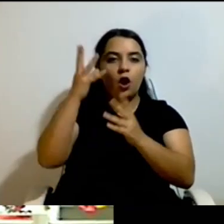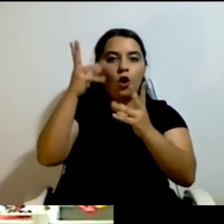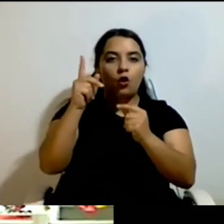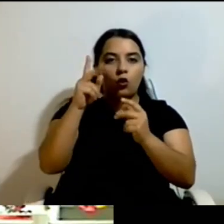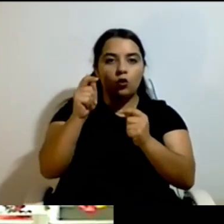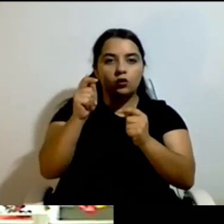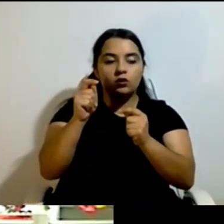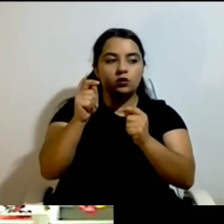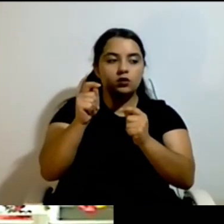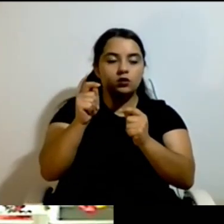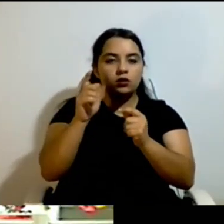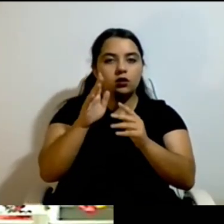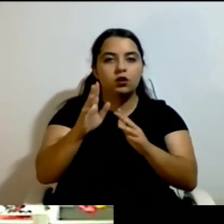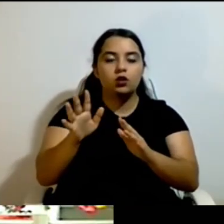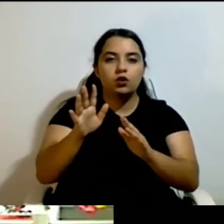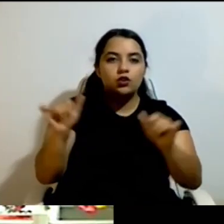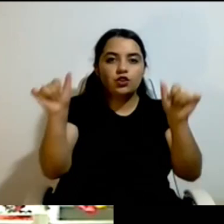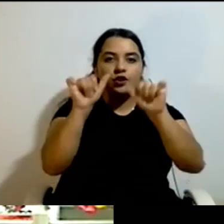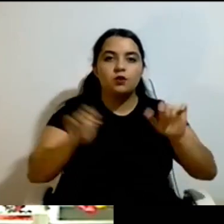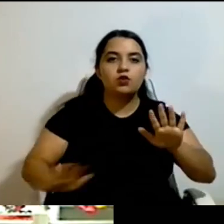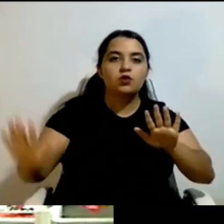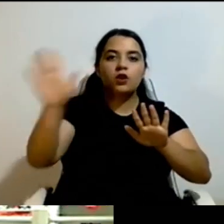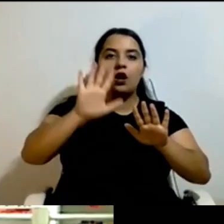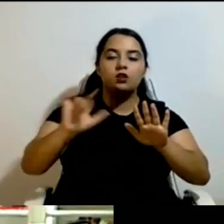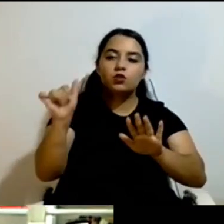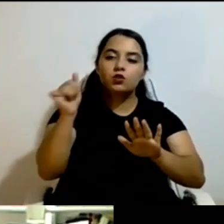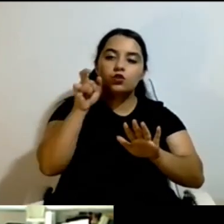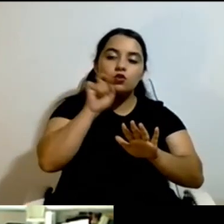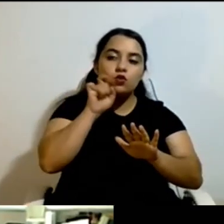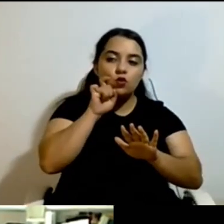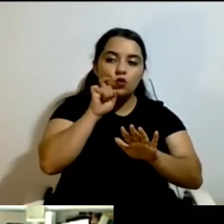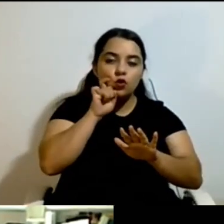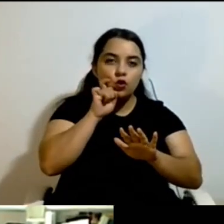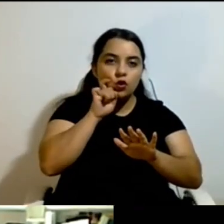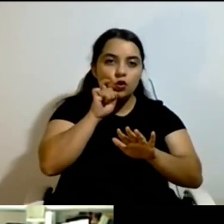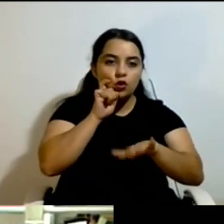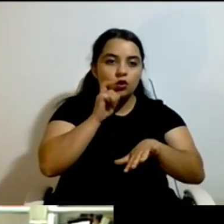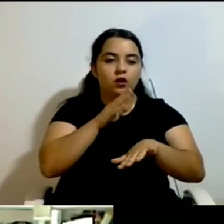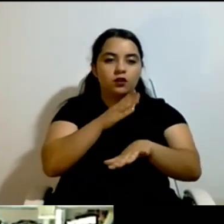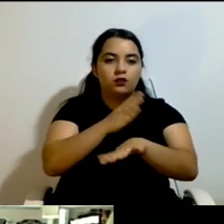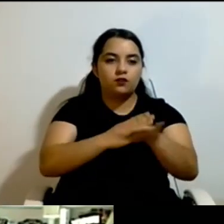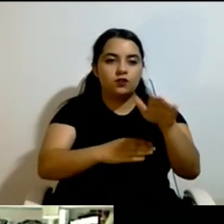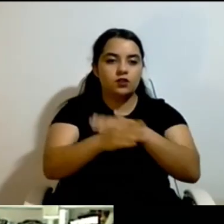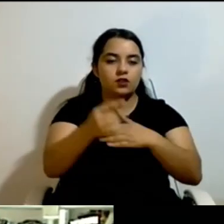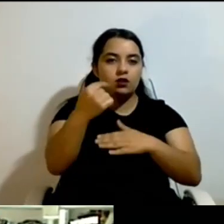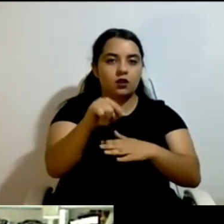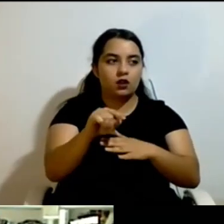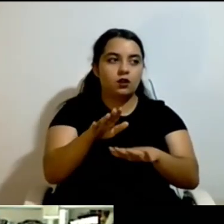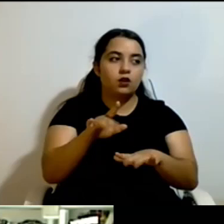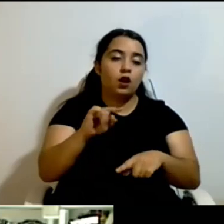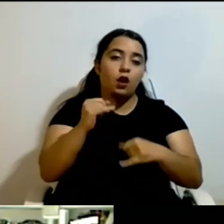were the hours that somebody worked for us. And then the insurance imburses us these hours